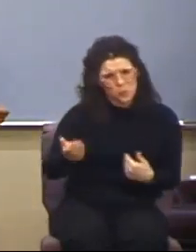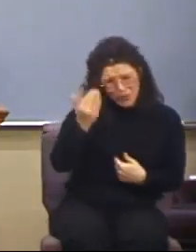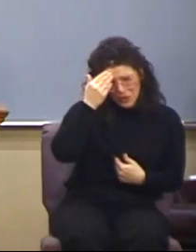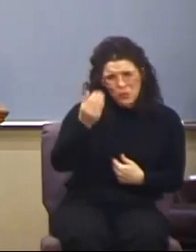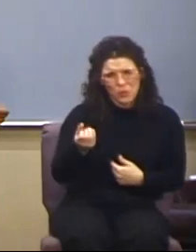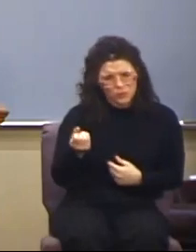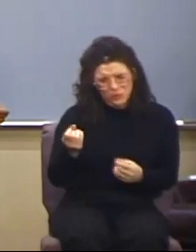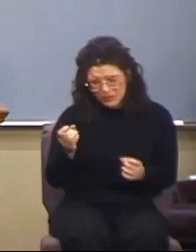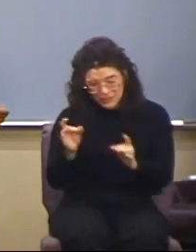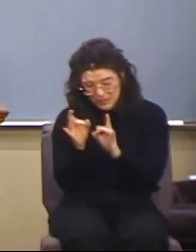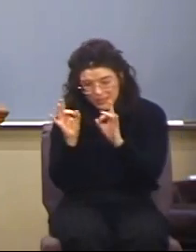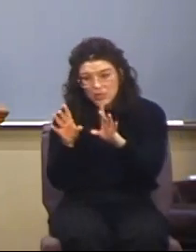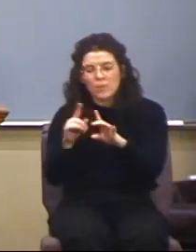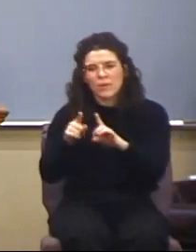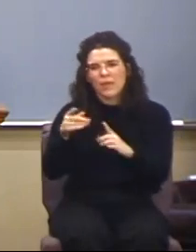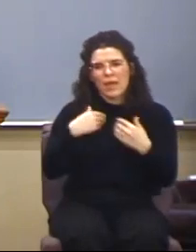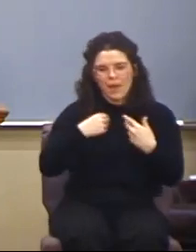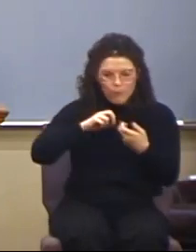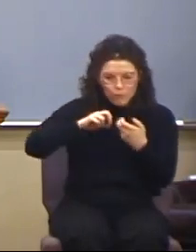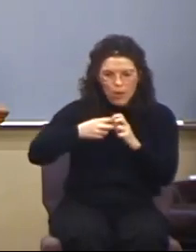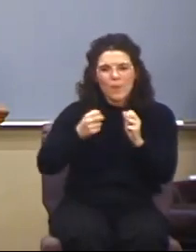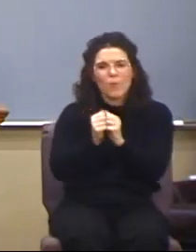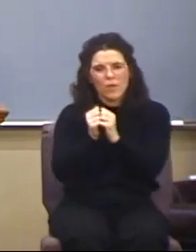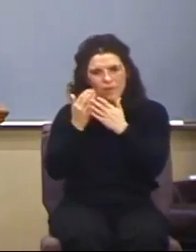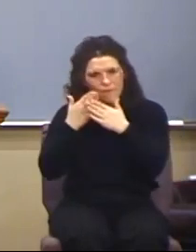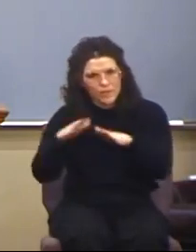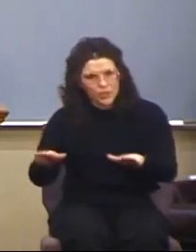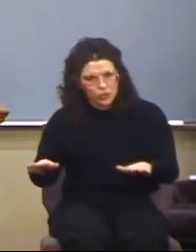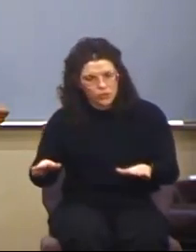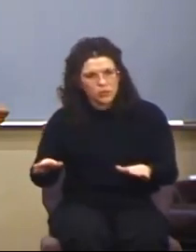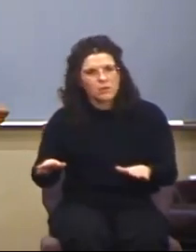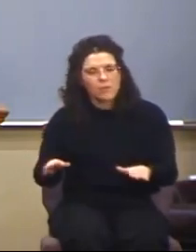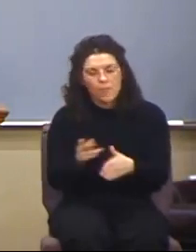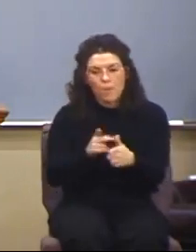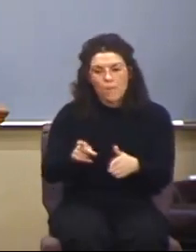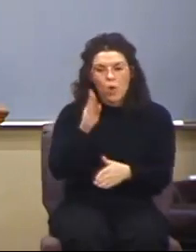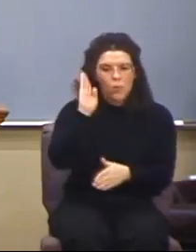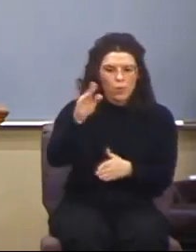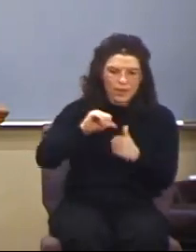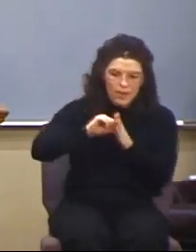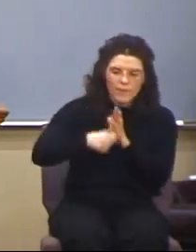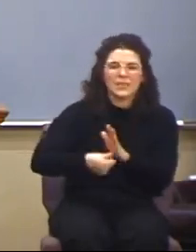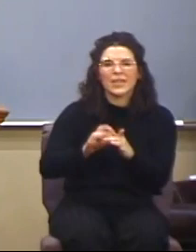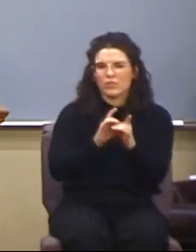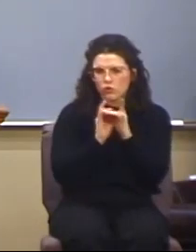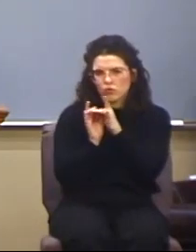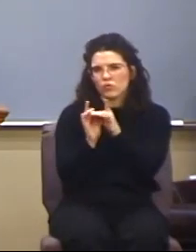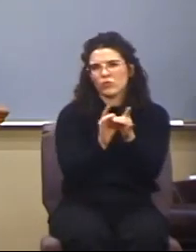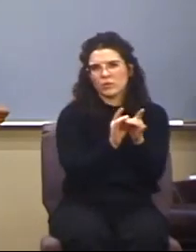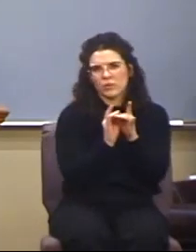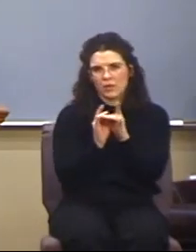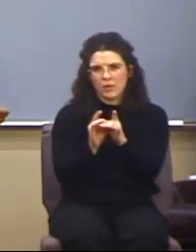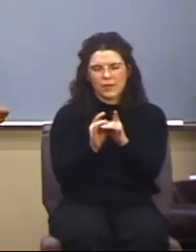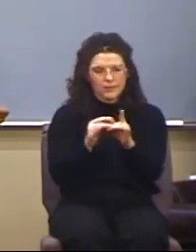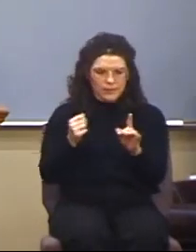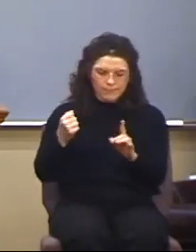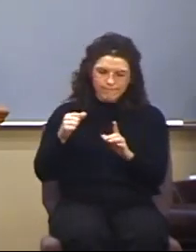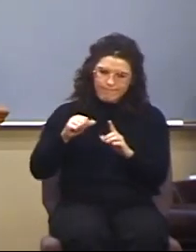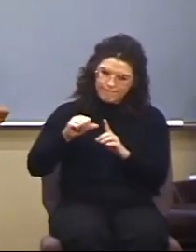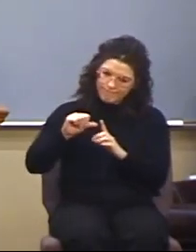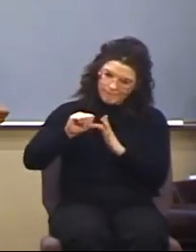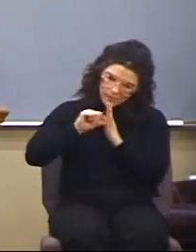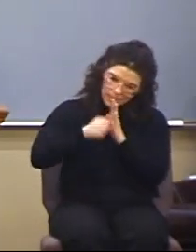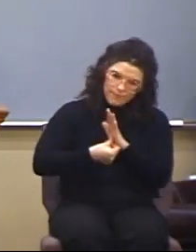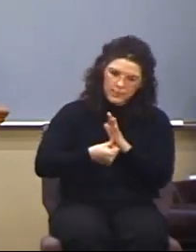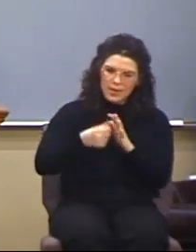we know that they had a problem with division. Paul's going to emphasize unity, and he's going to hit it hard in